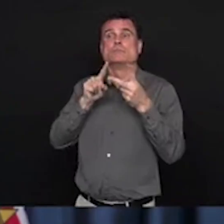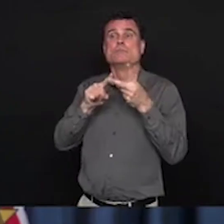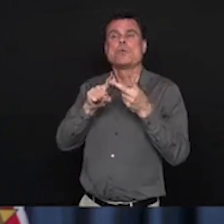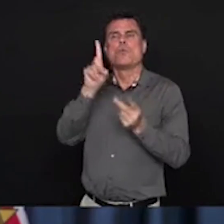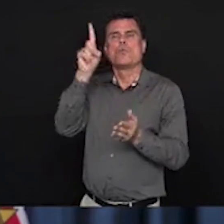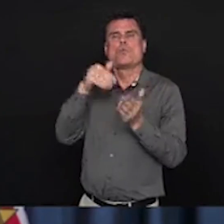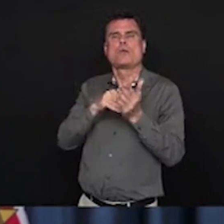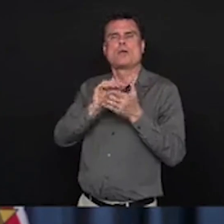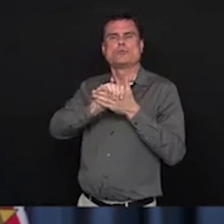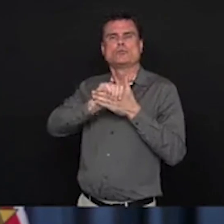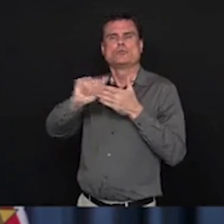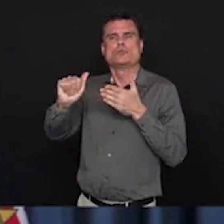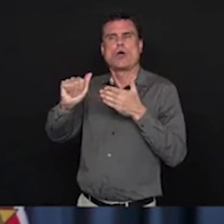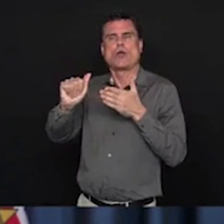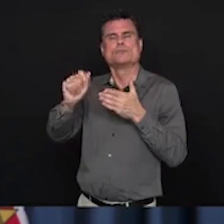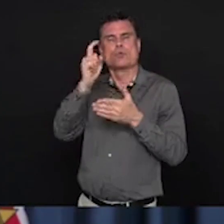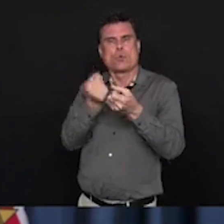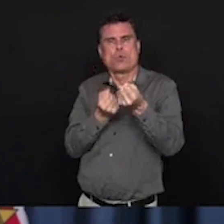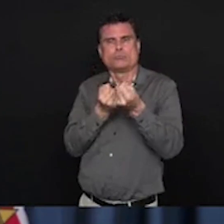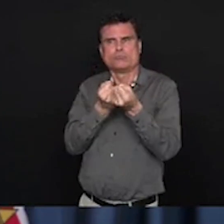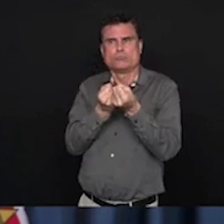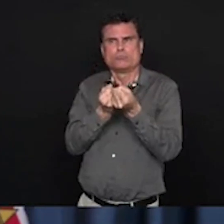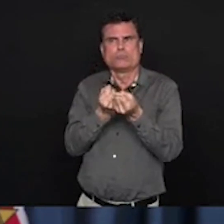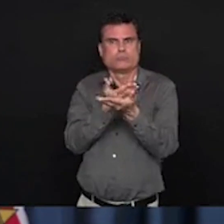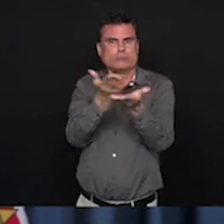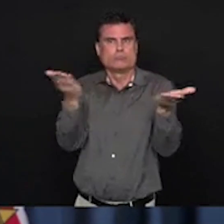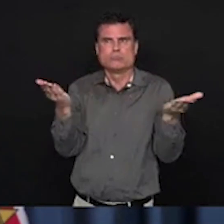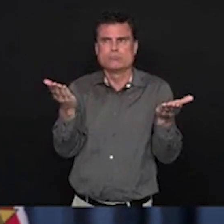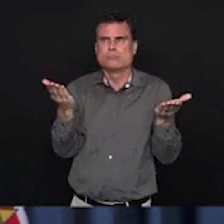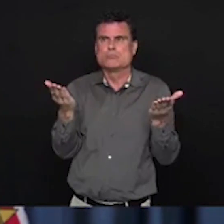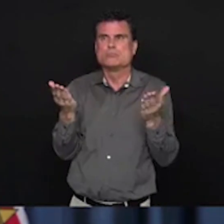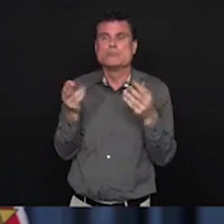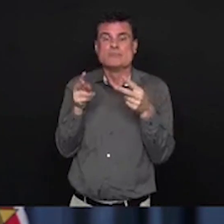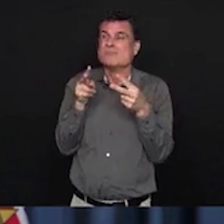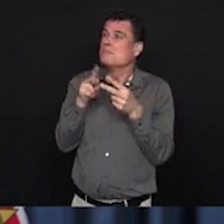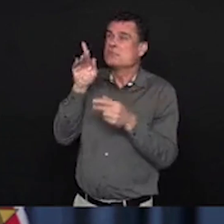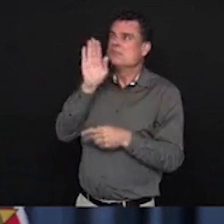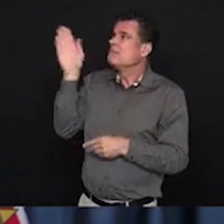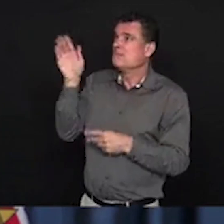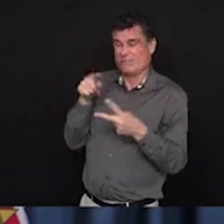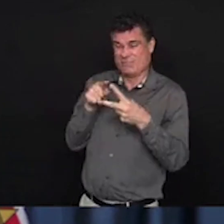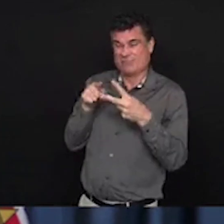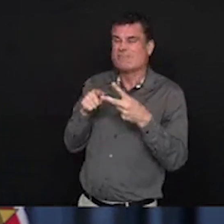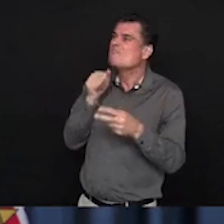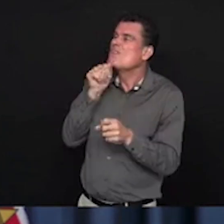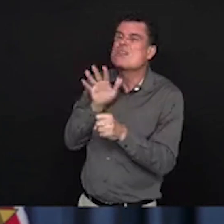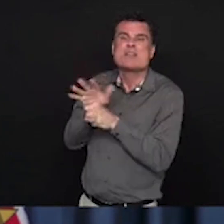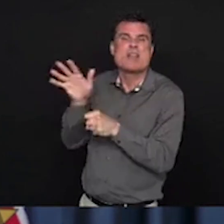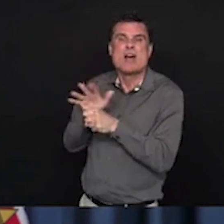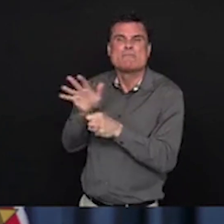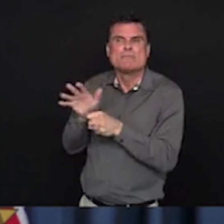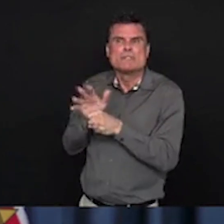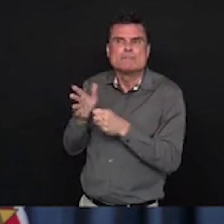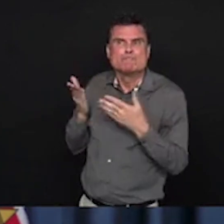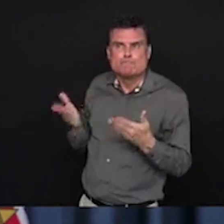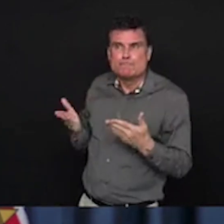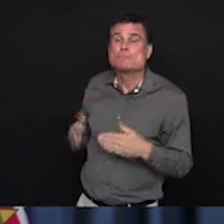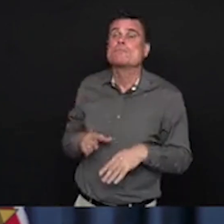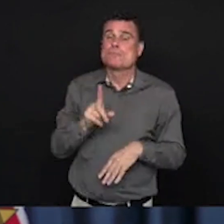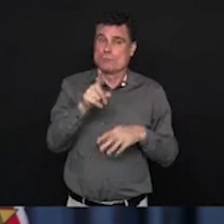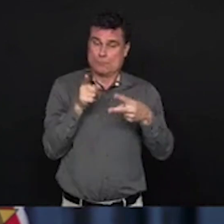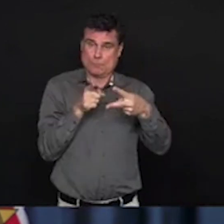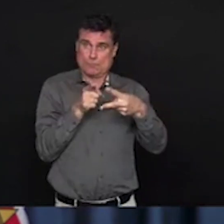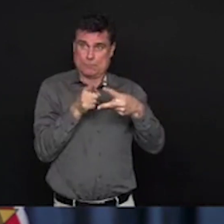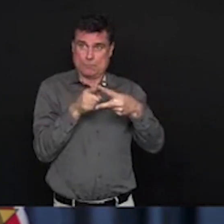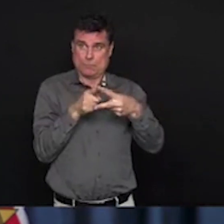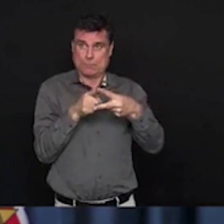Well, first of all, we have not yet been able to deploy the renter's rebate, the renter's credit, until we had